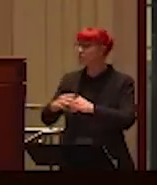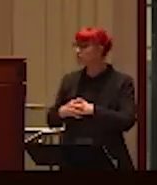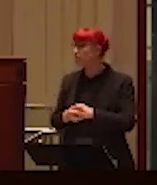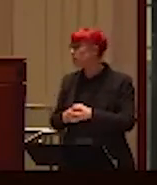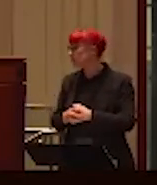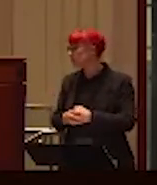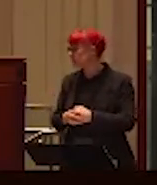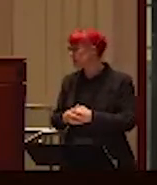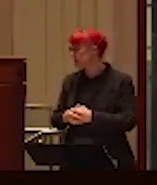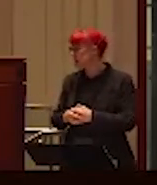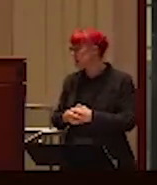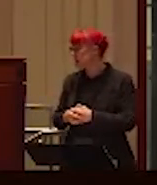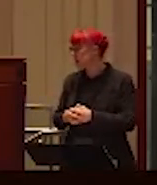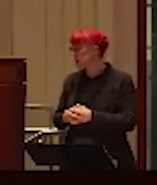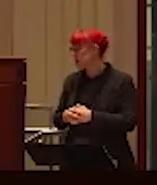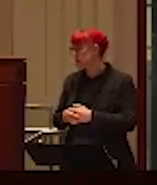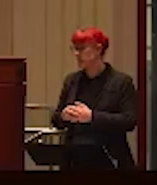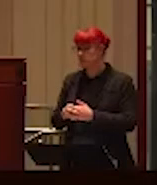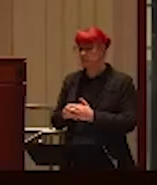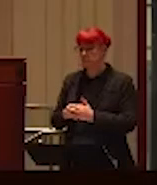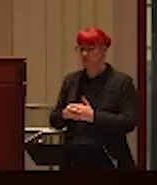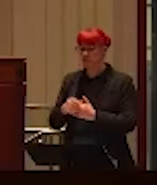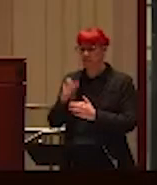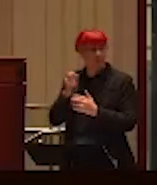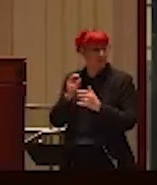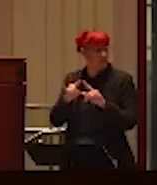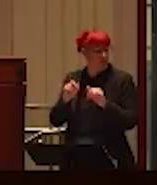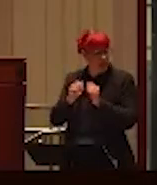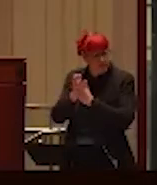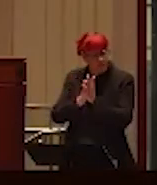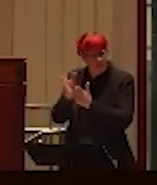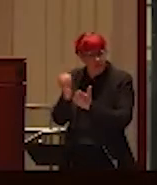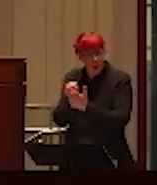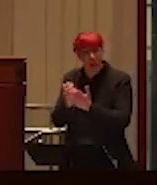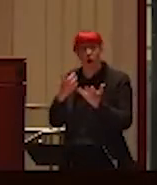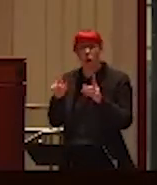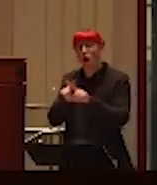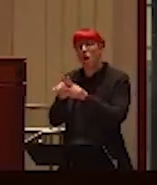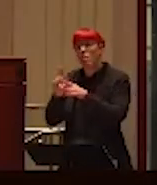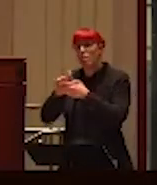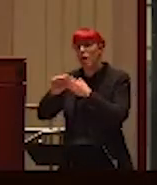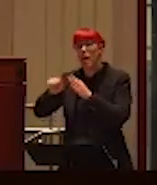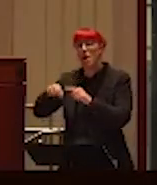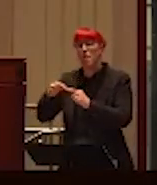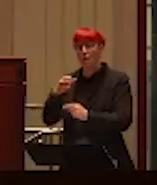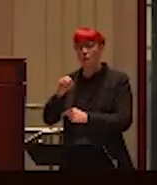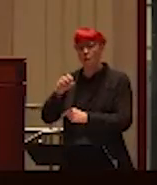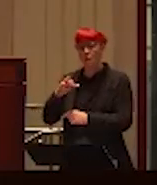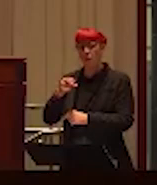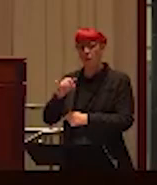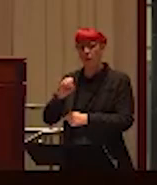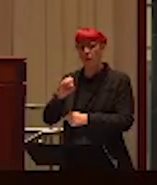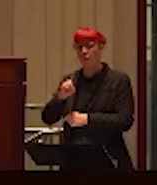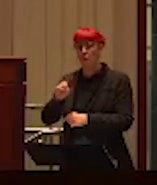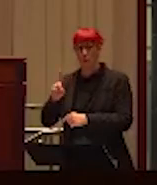really much interest for it. Um, I've also written about the opioid crisis. There's, um, been